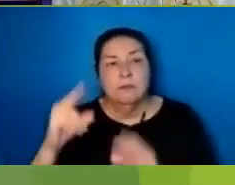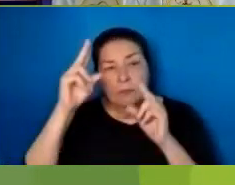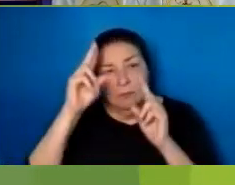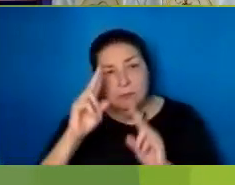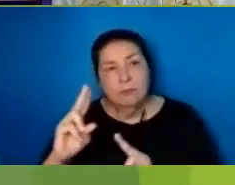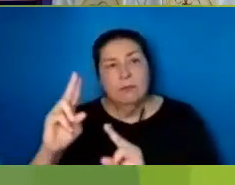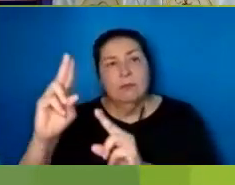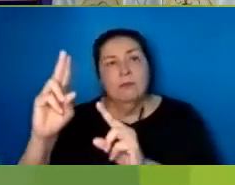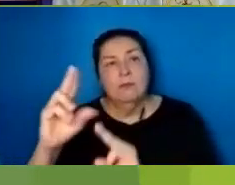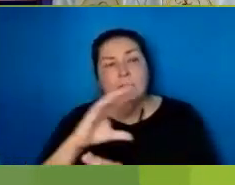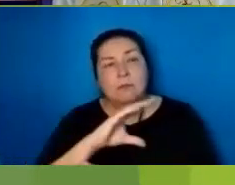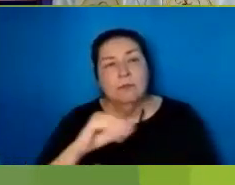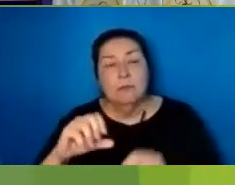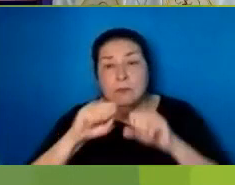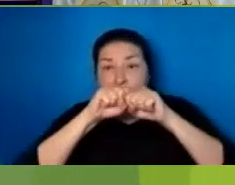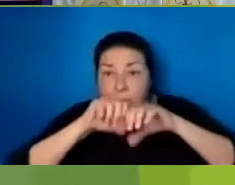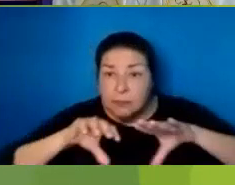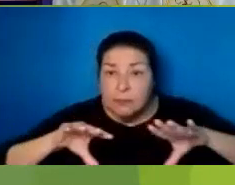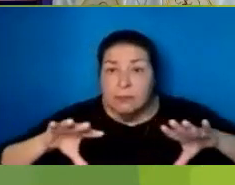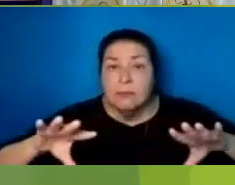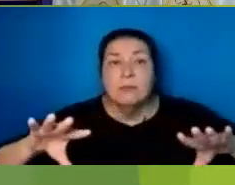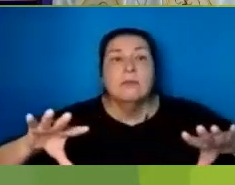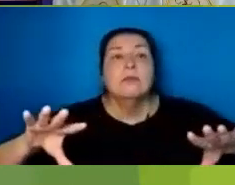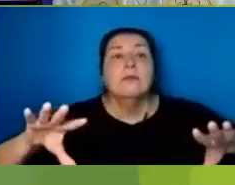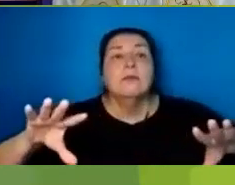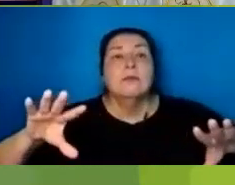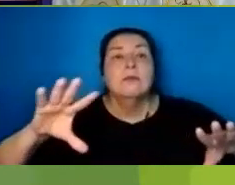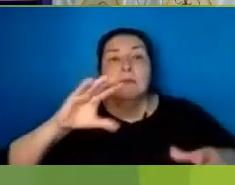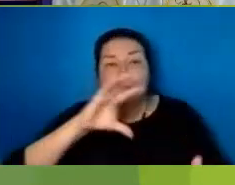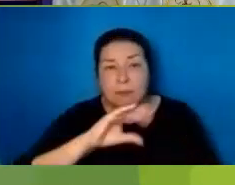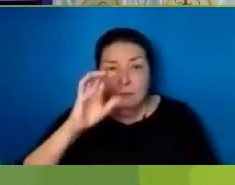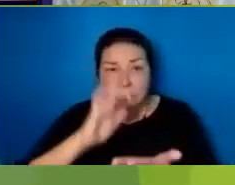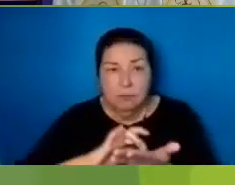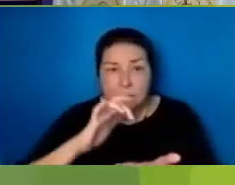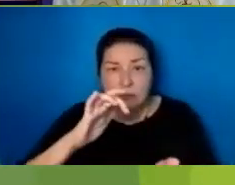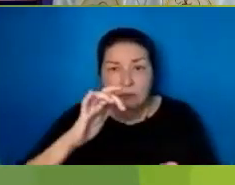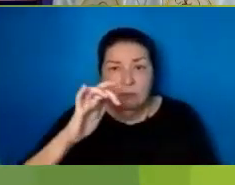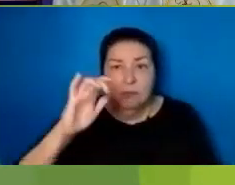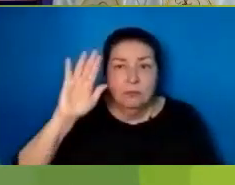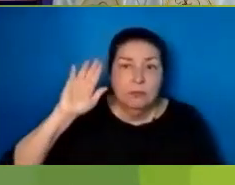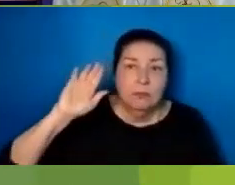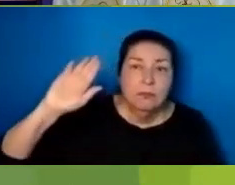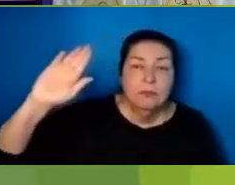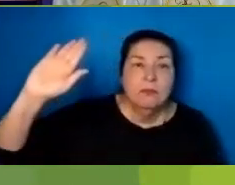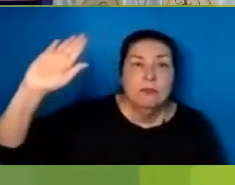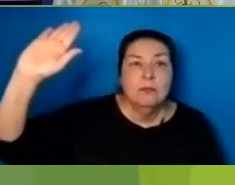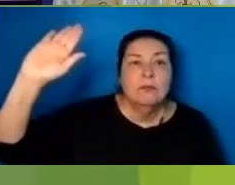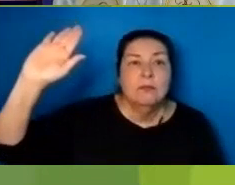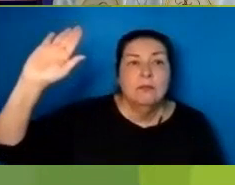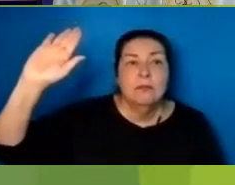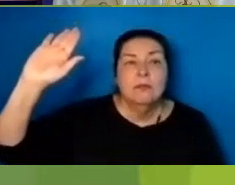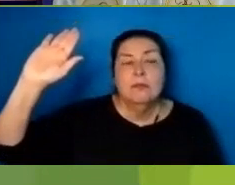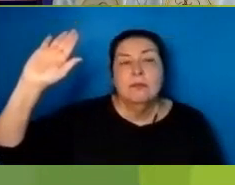God, in my love as their Lord, and And loving our